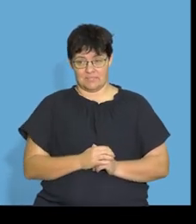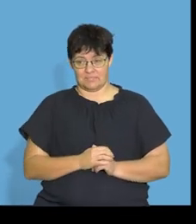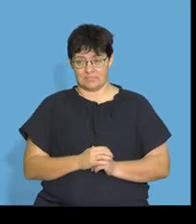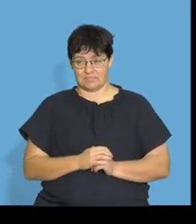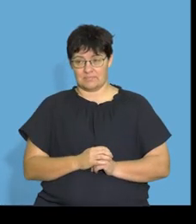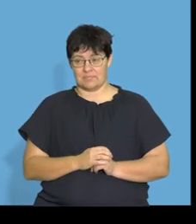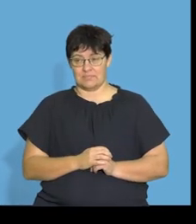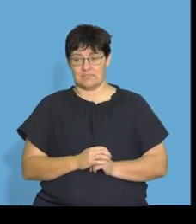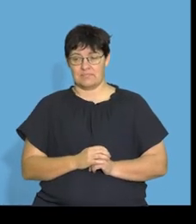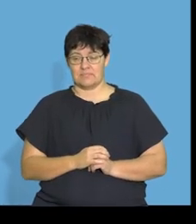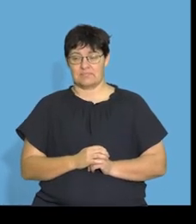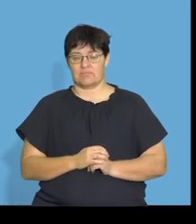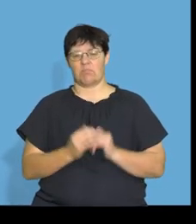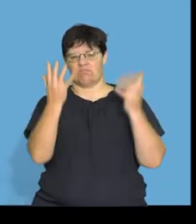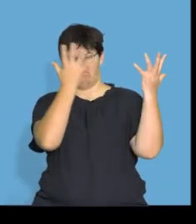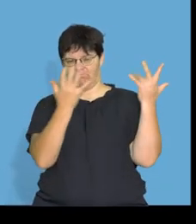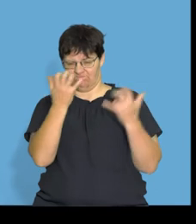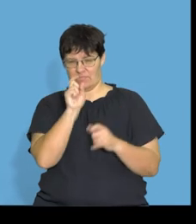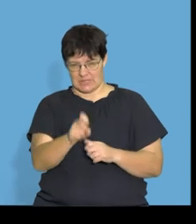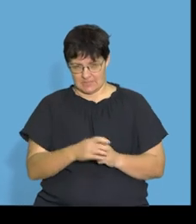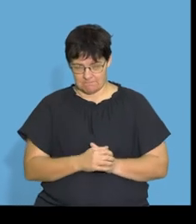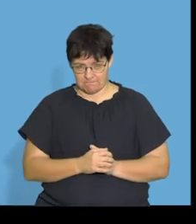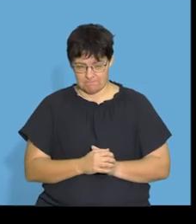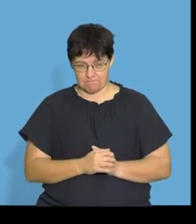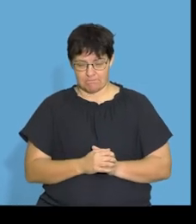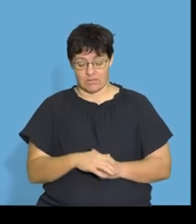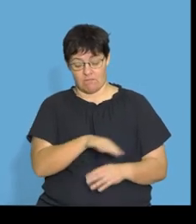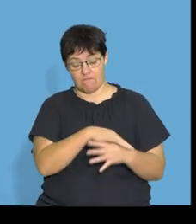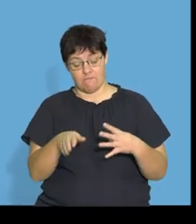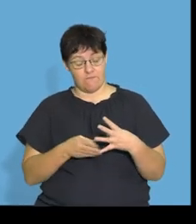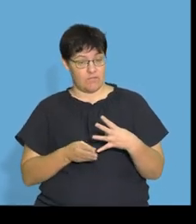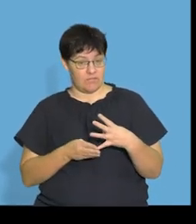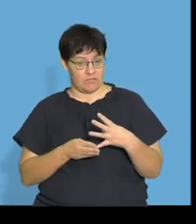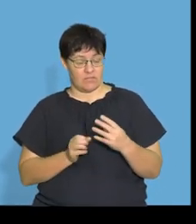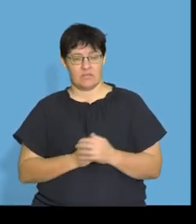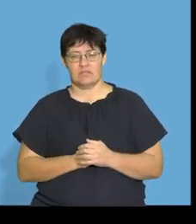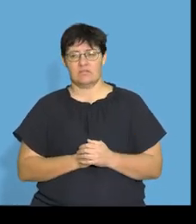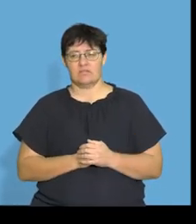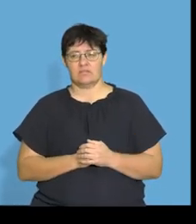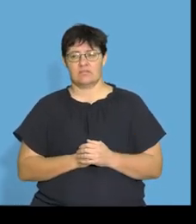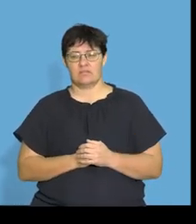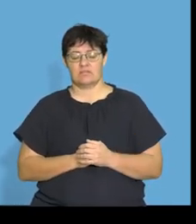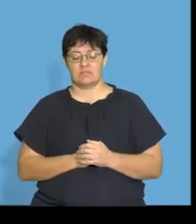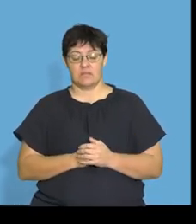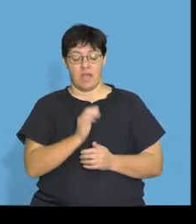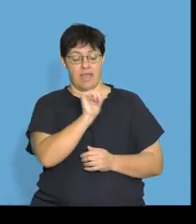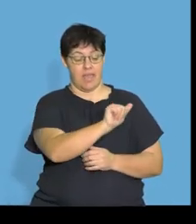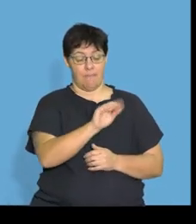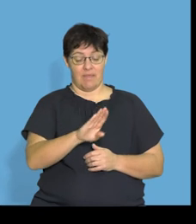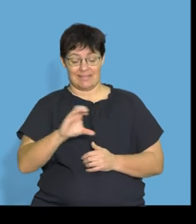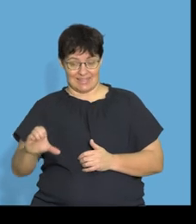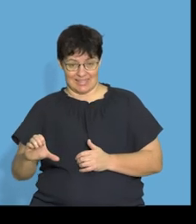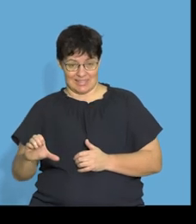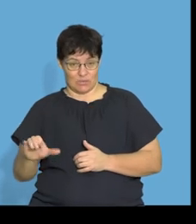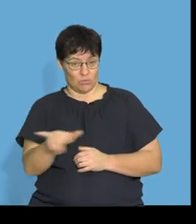B. Okay, a little bit of a calculation question there. Now you need to decide which cereal, A,